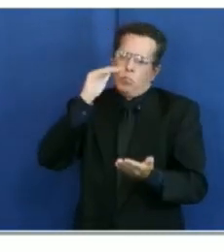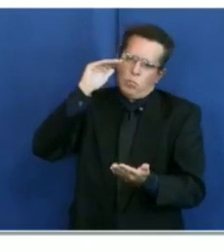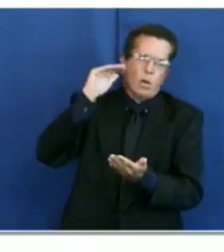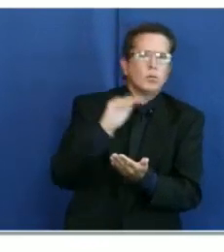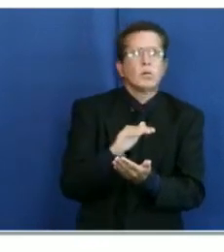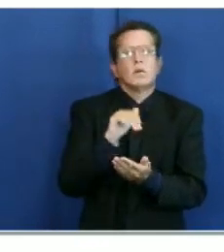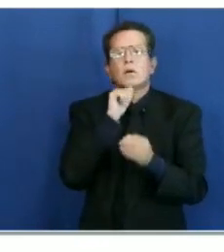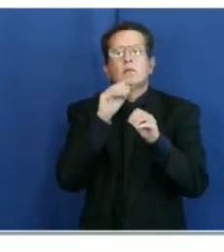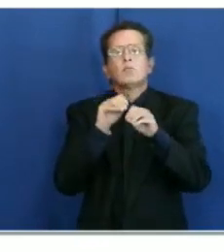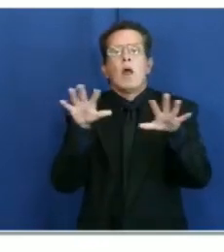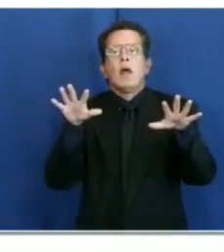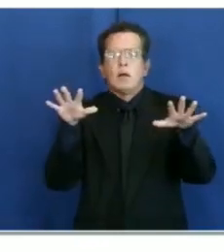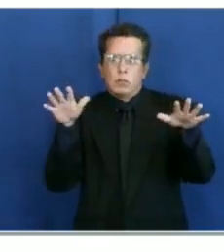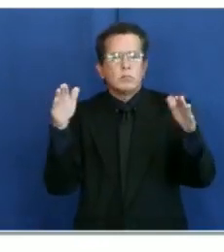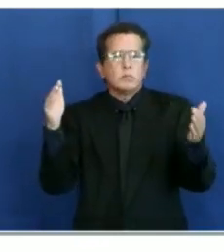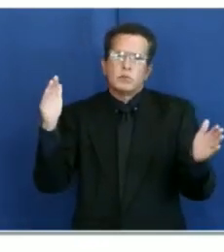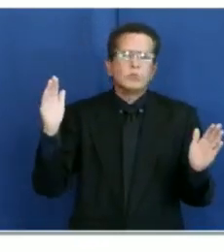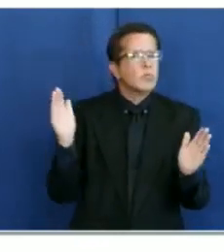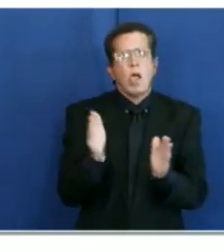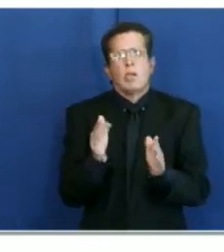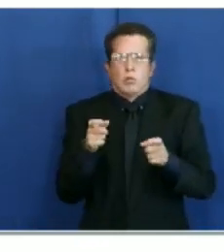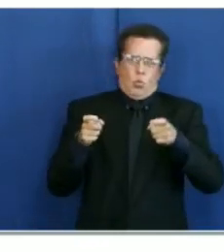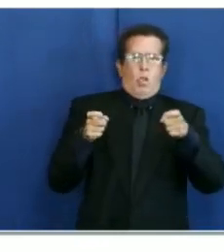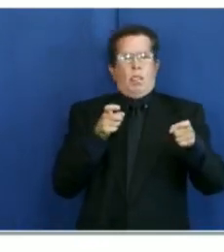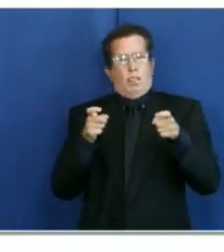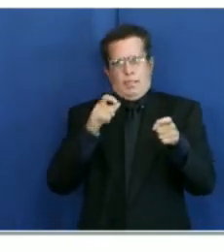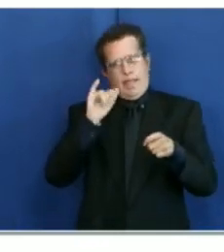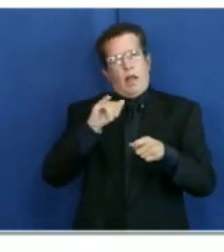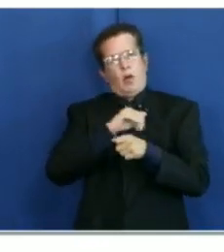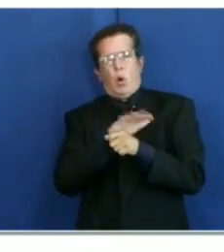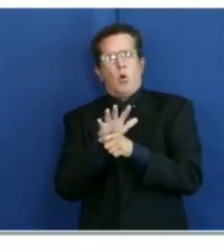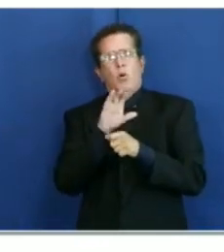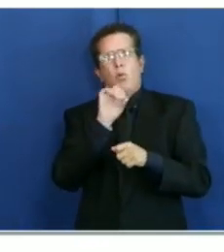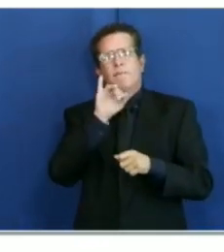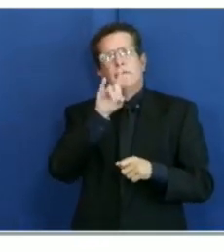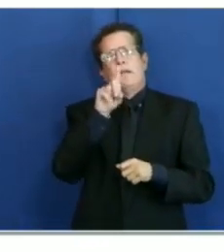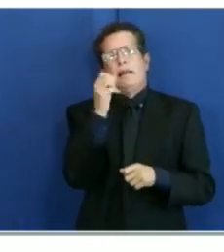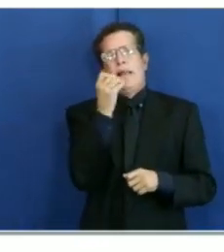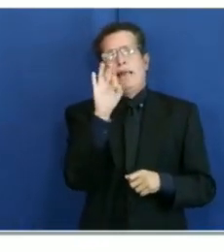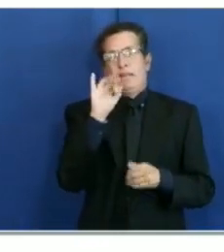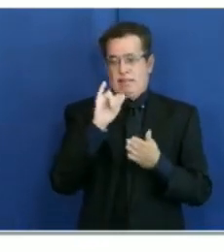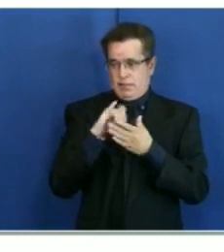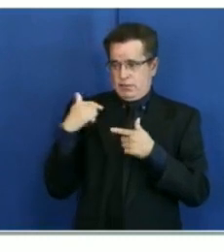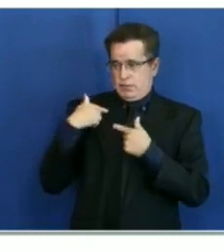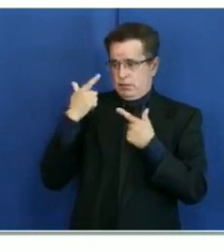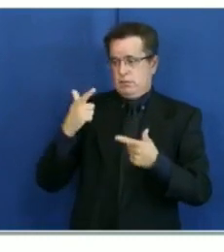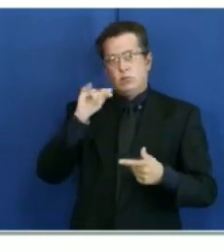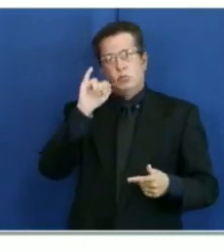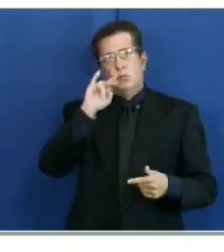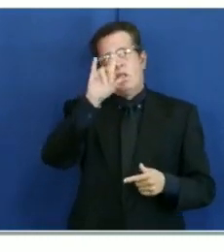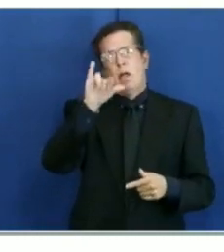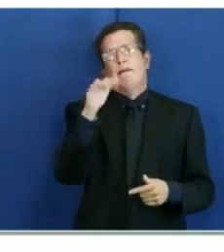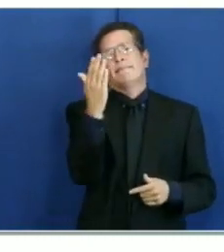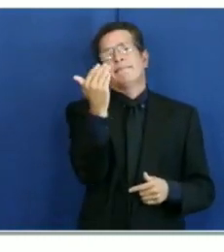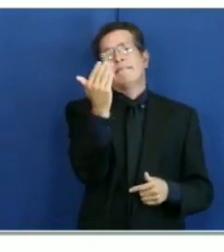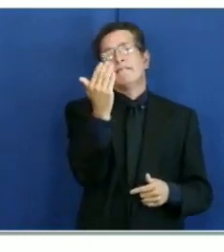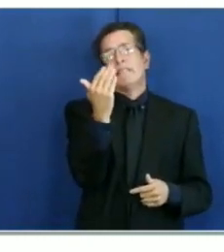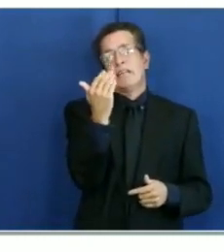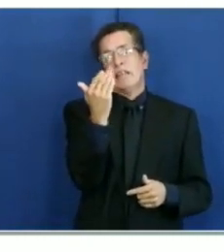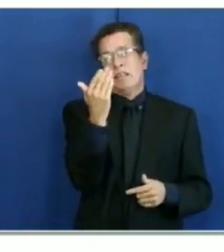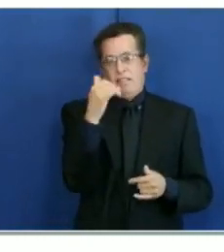spread of COVID-19. And again, over the past, since July 15th, which is when the last